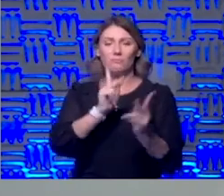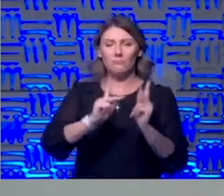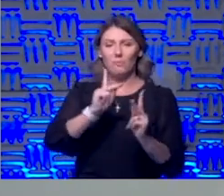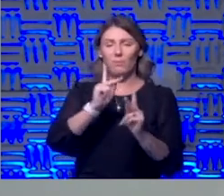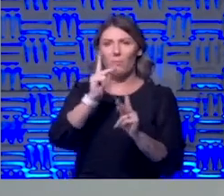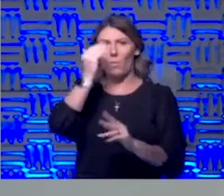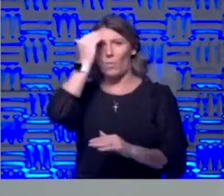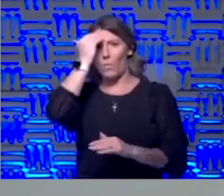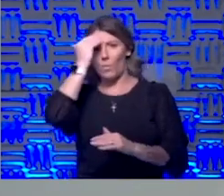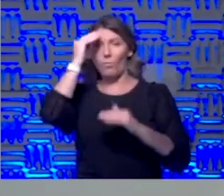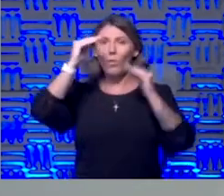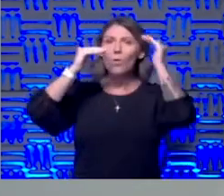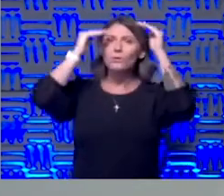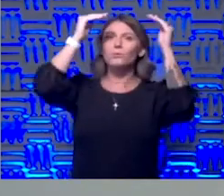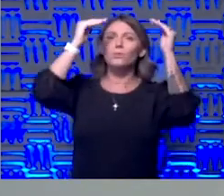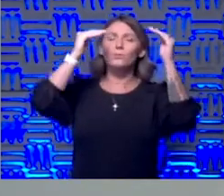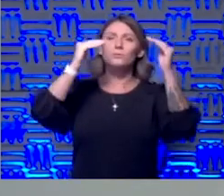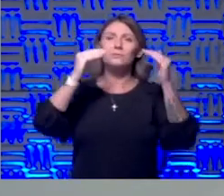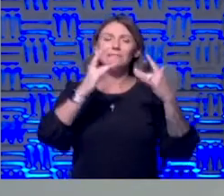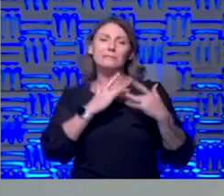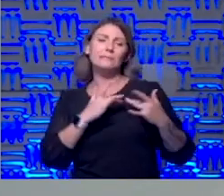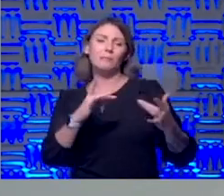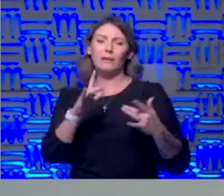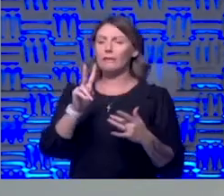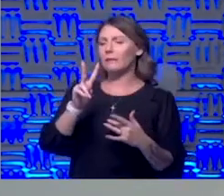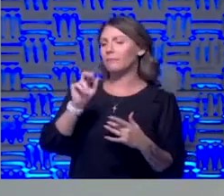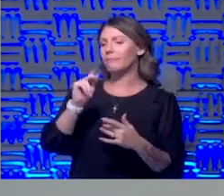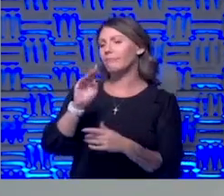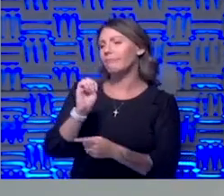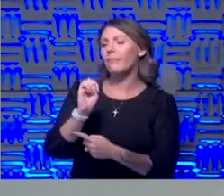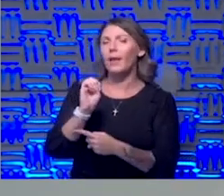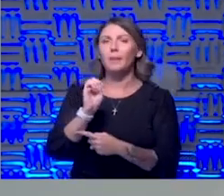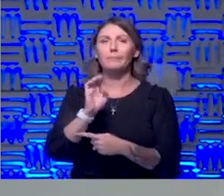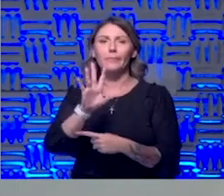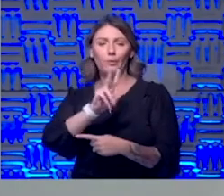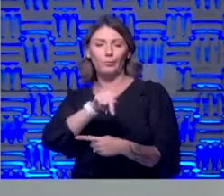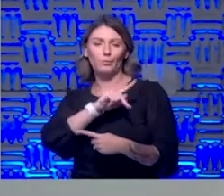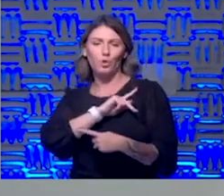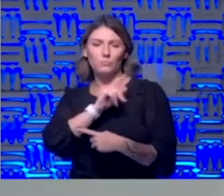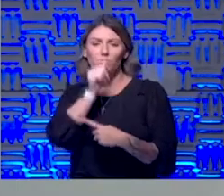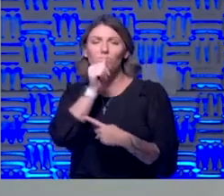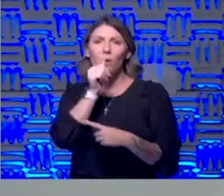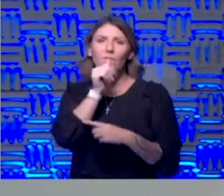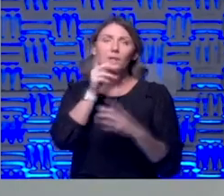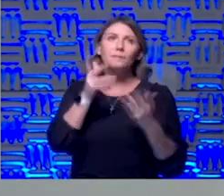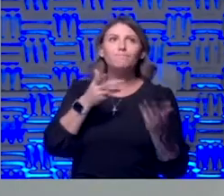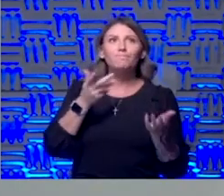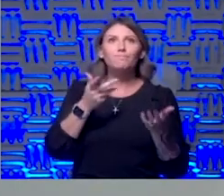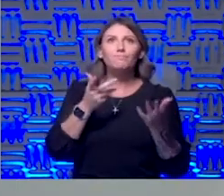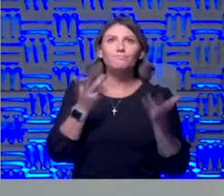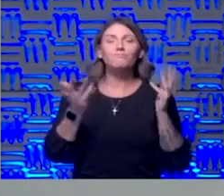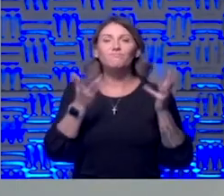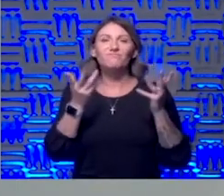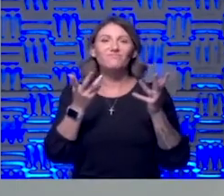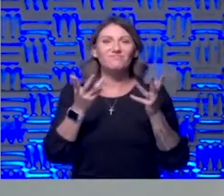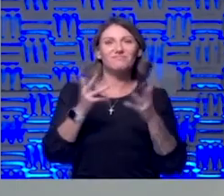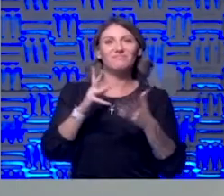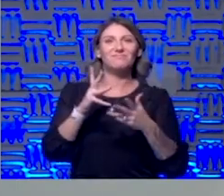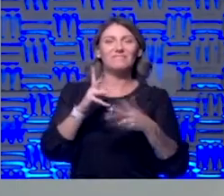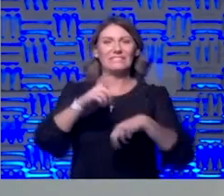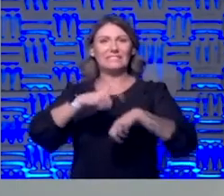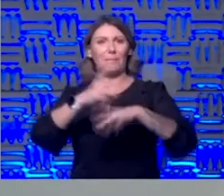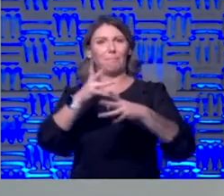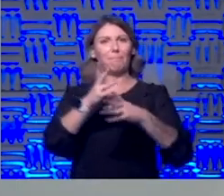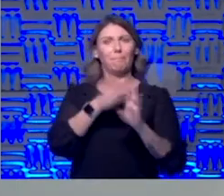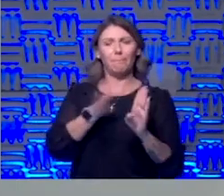adults usually vape and smoke on a personal and private level but for